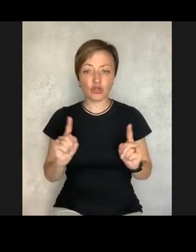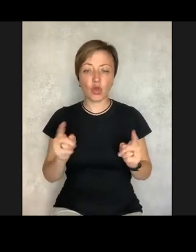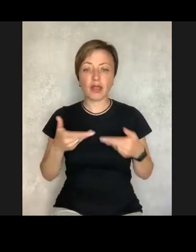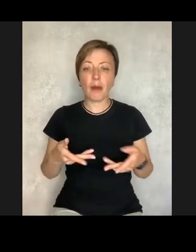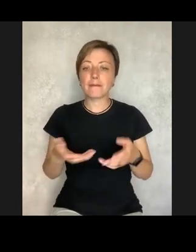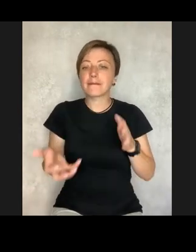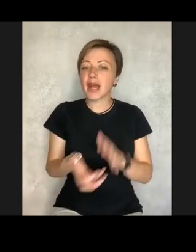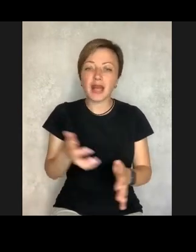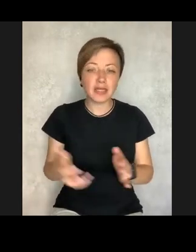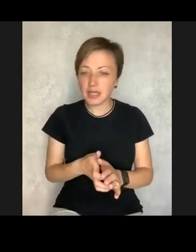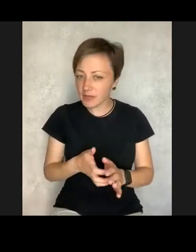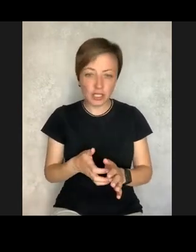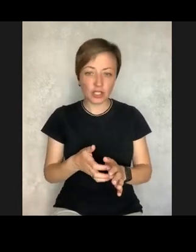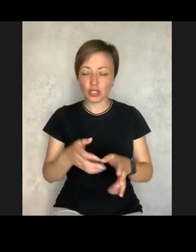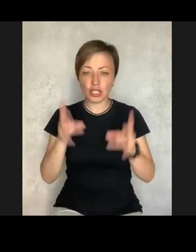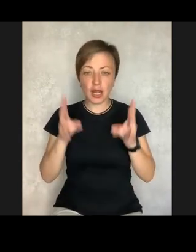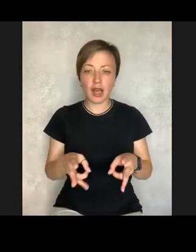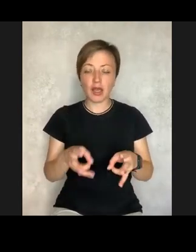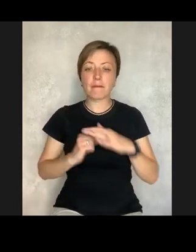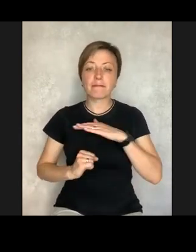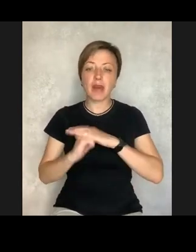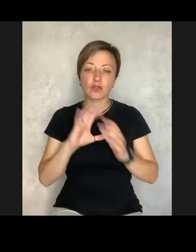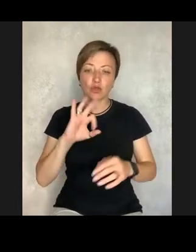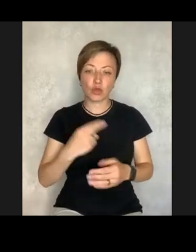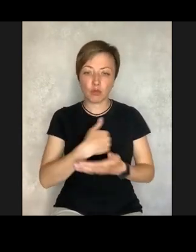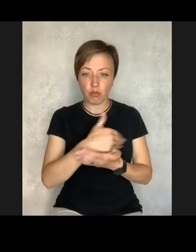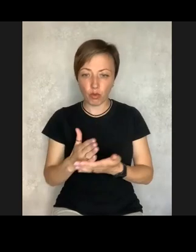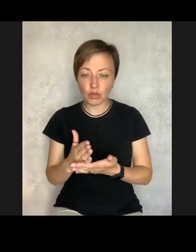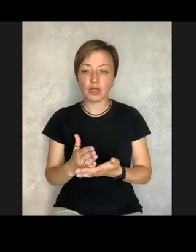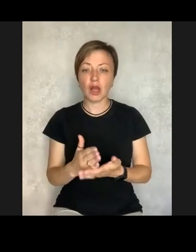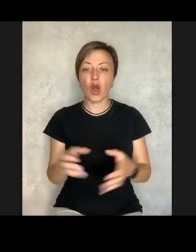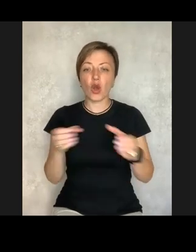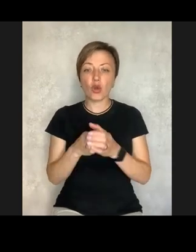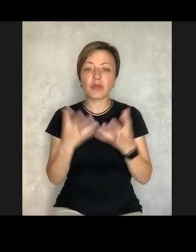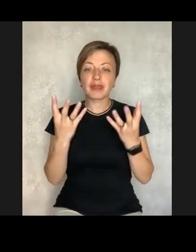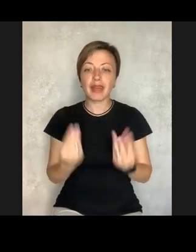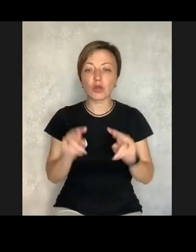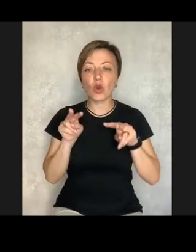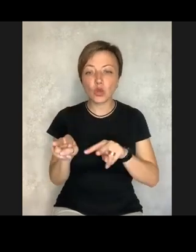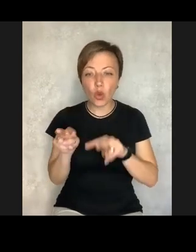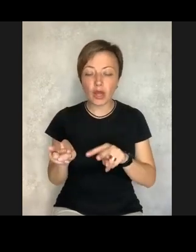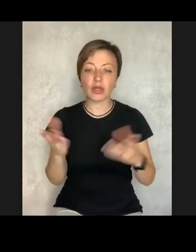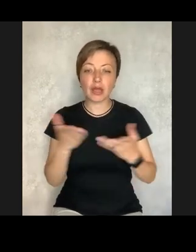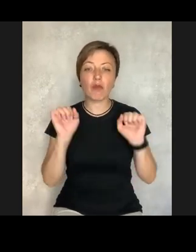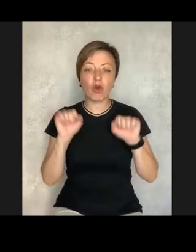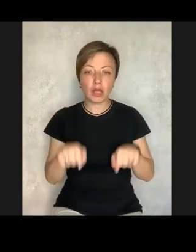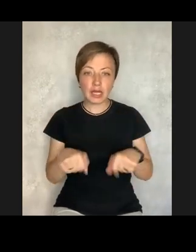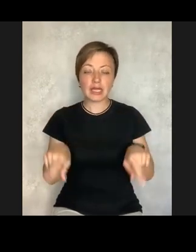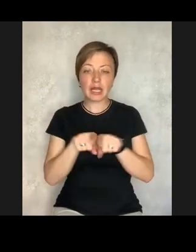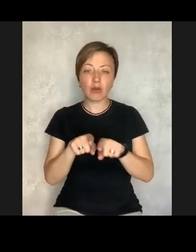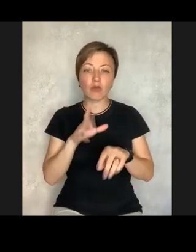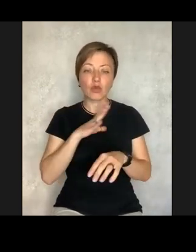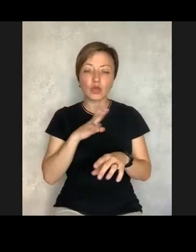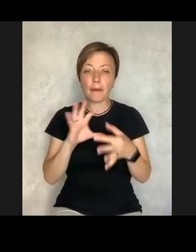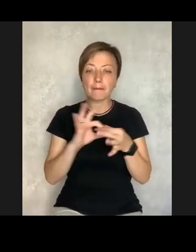governments to advocate to them that we lack the basic social services. For example, the daycare groups